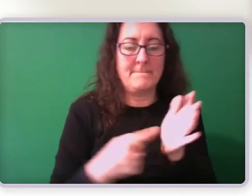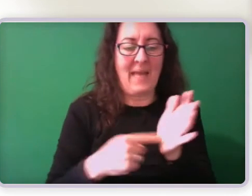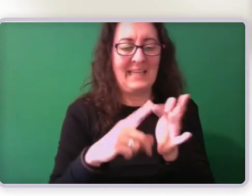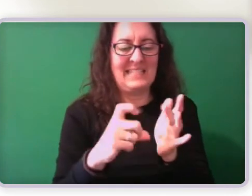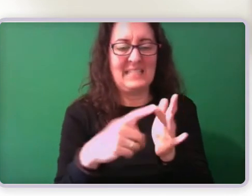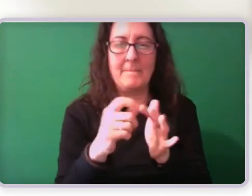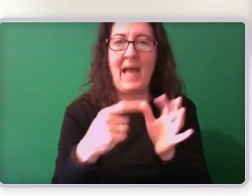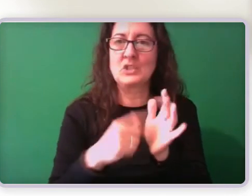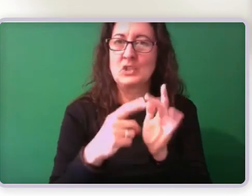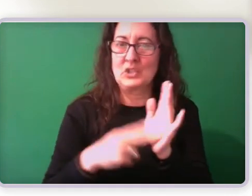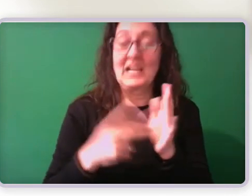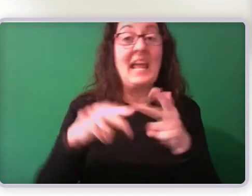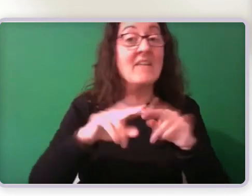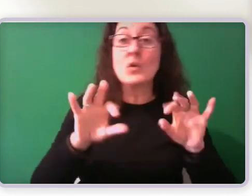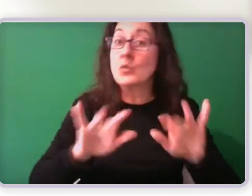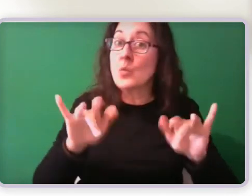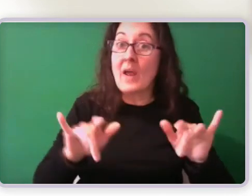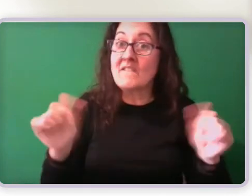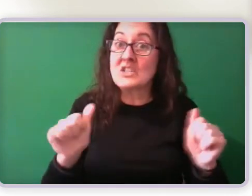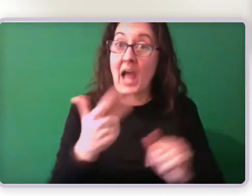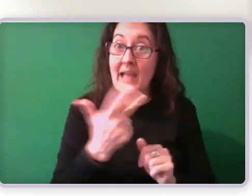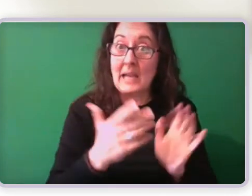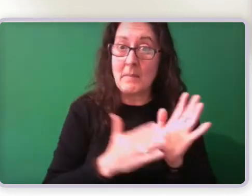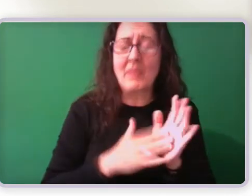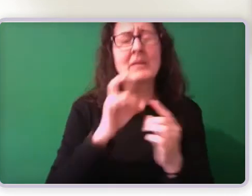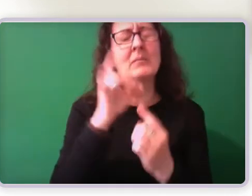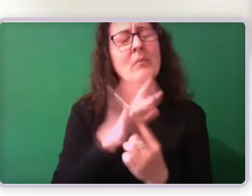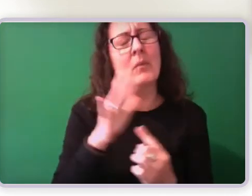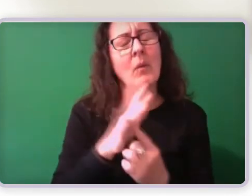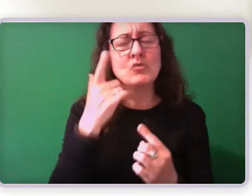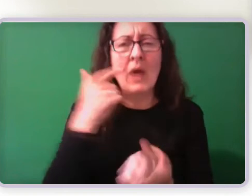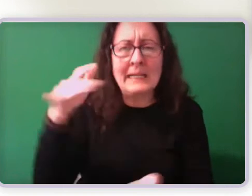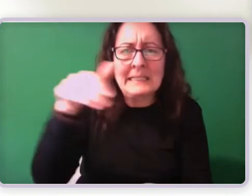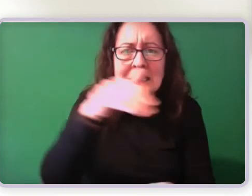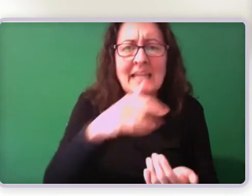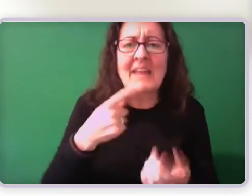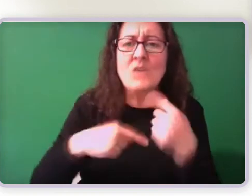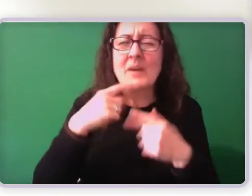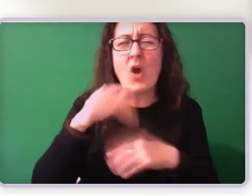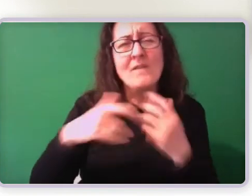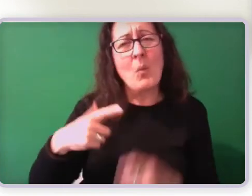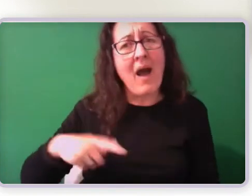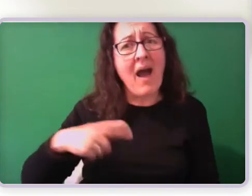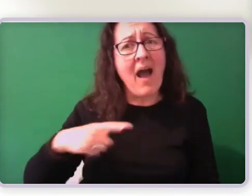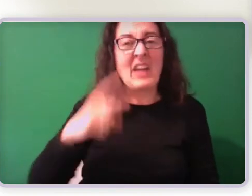months to get information about why that is and link it to their impairment.